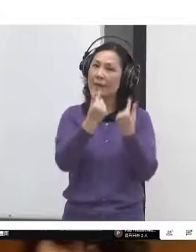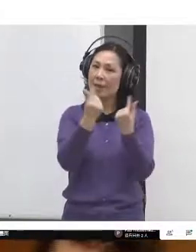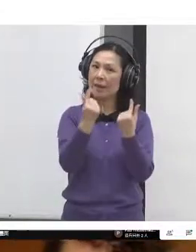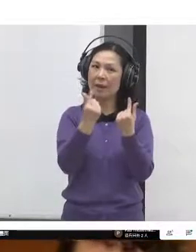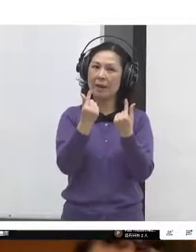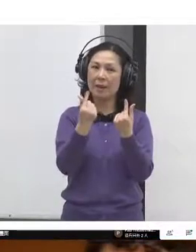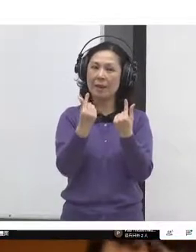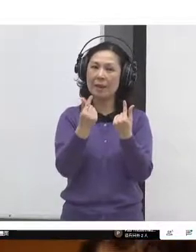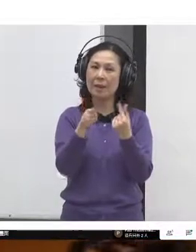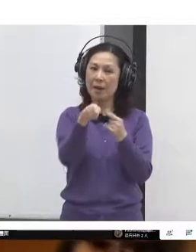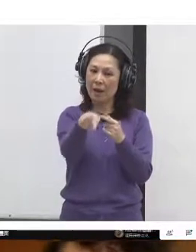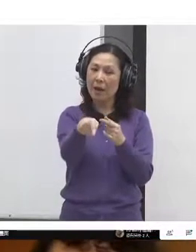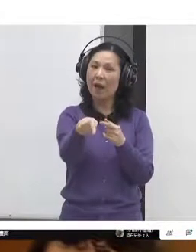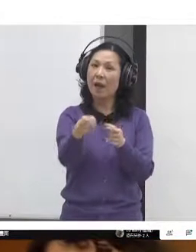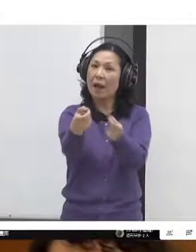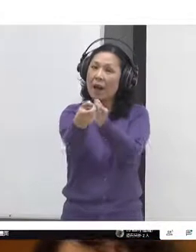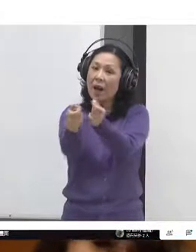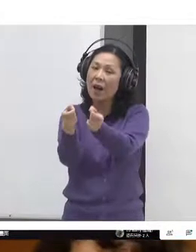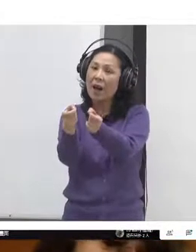over to Paul.